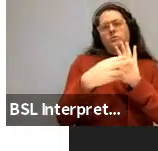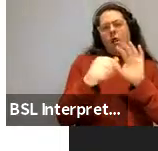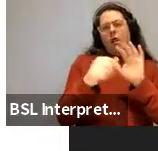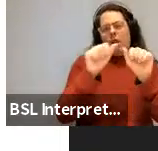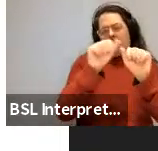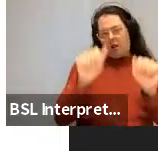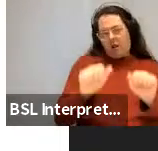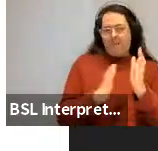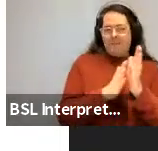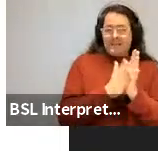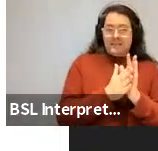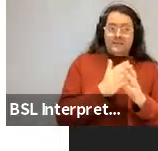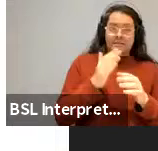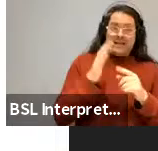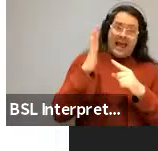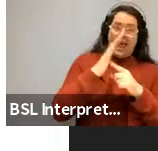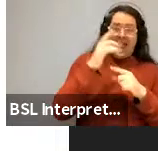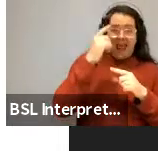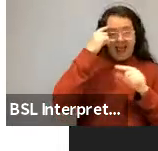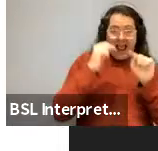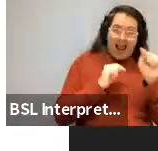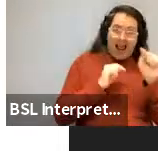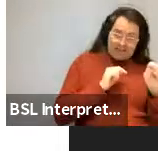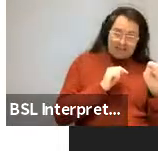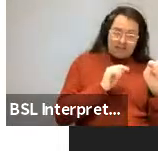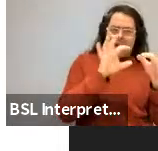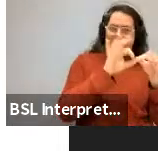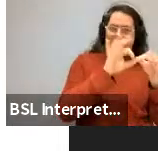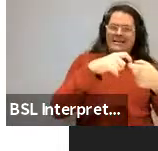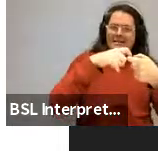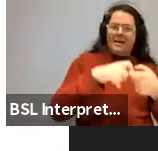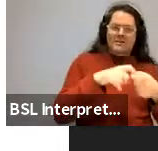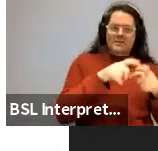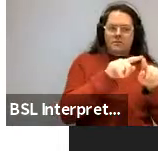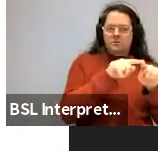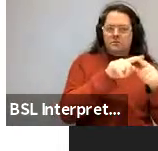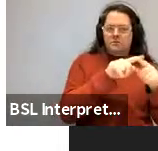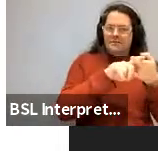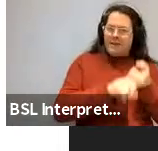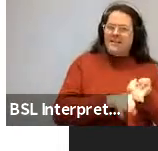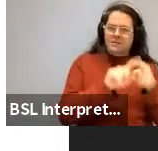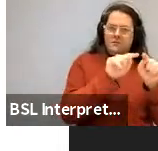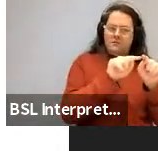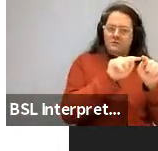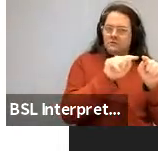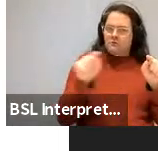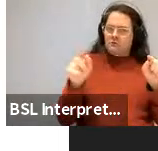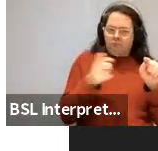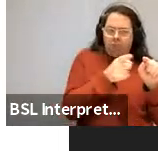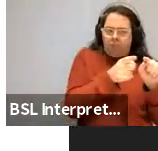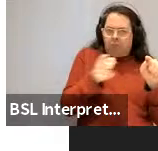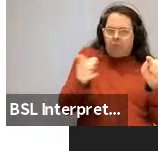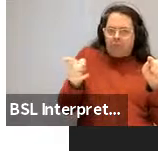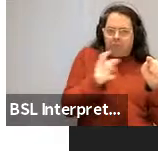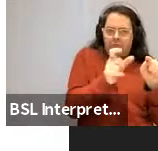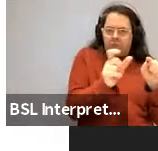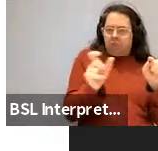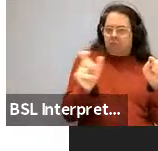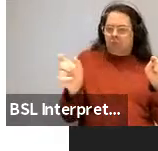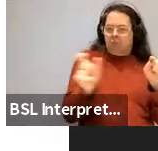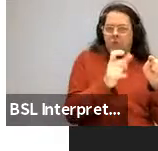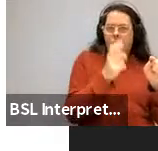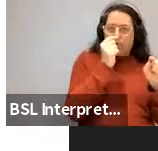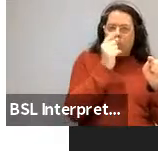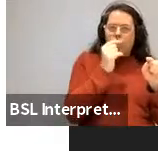of a head and its dependence, abstracting over words, to make a grammar. So we're going to get, for any one of these languages, we can pull out some rules,